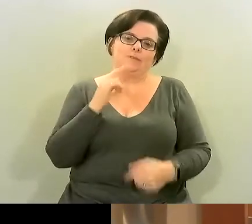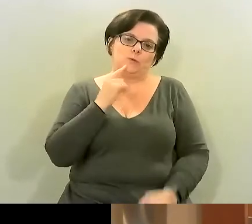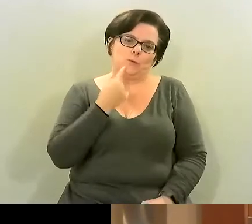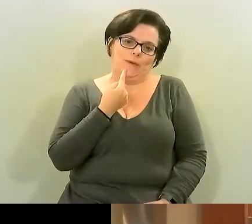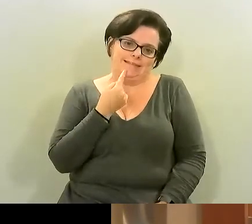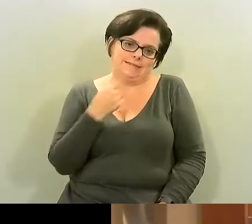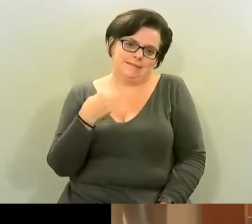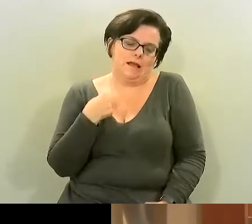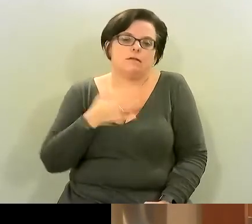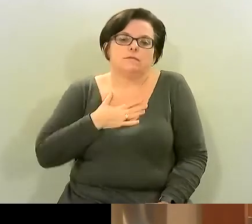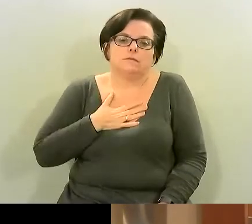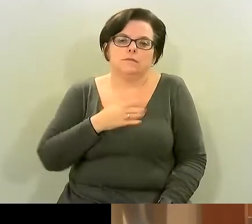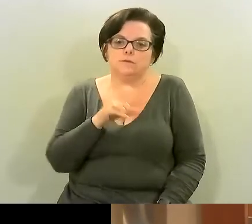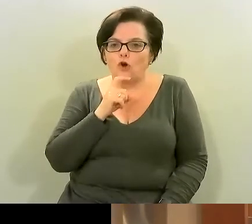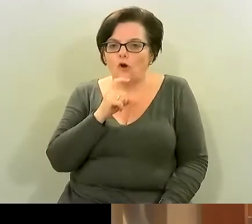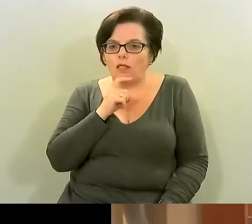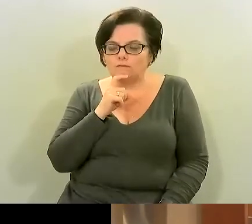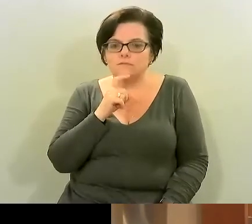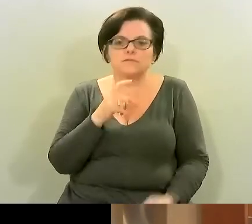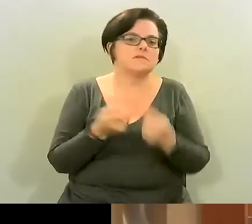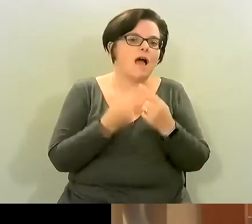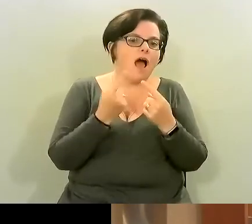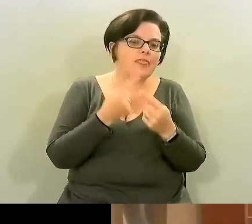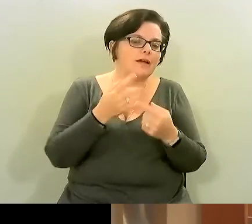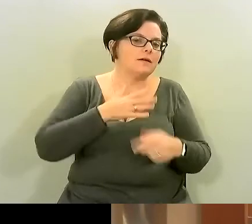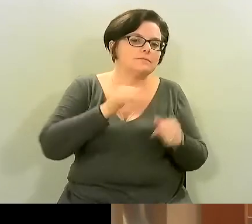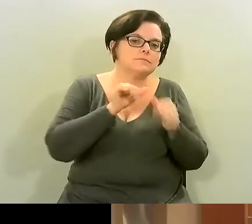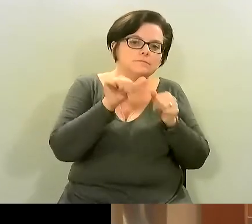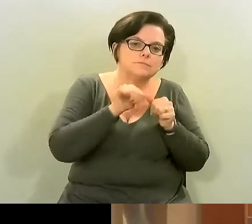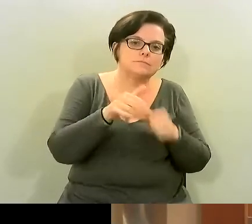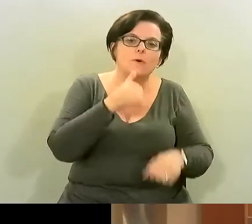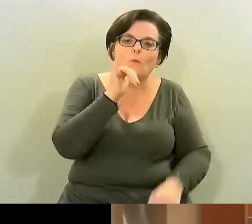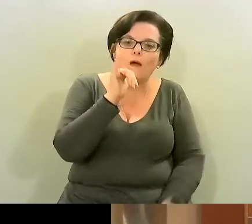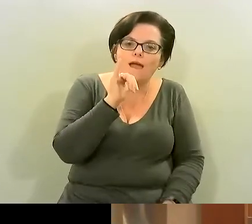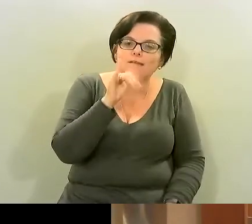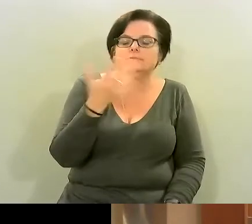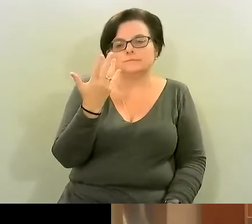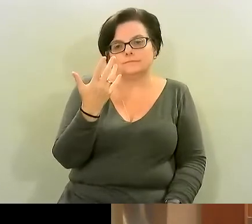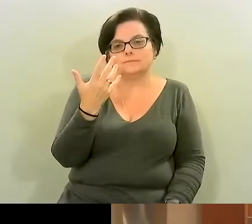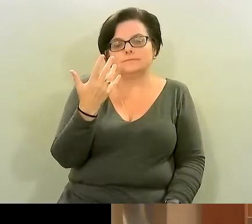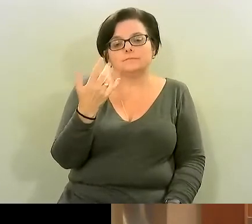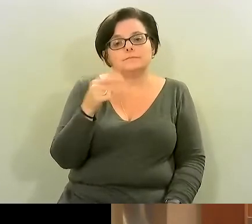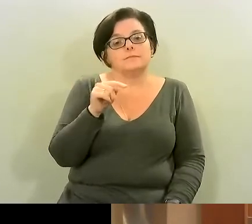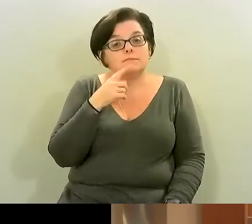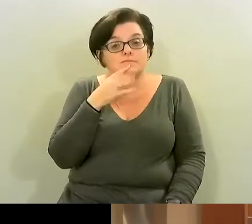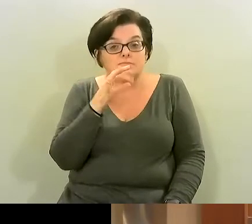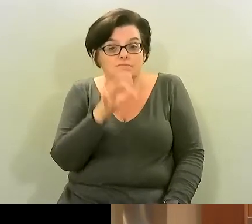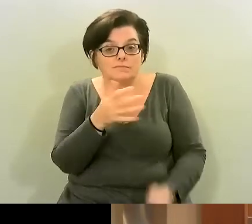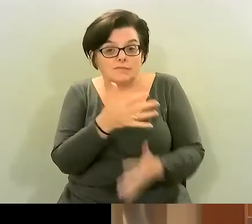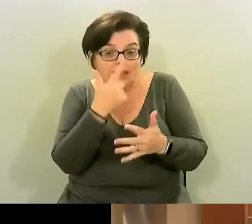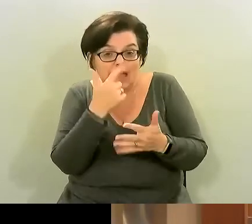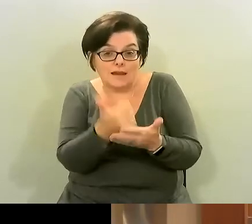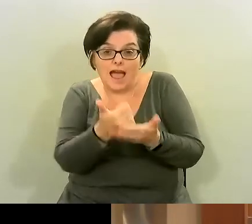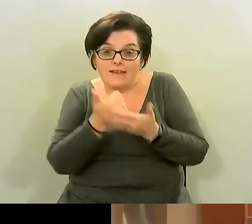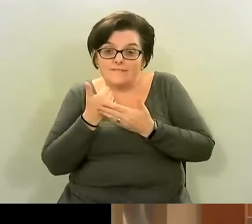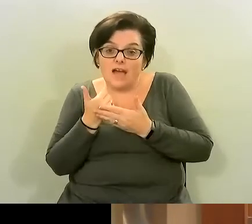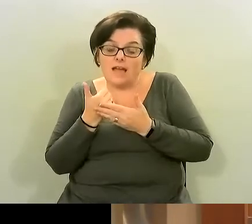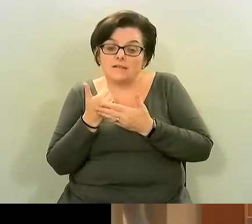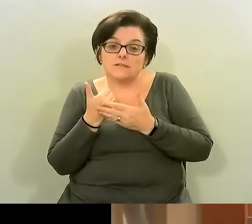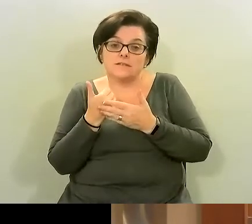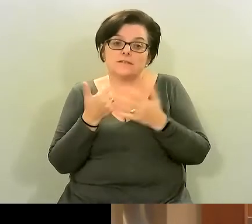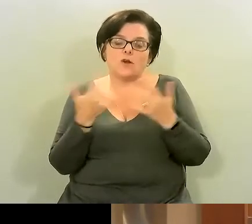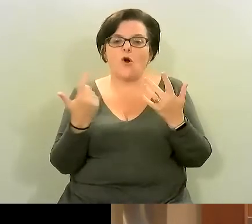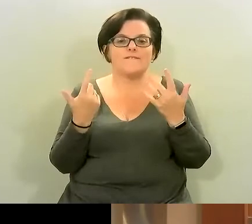chocolate other people will like their glass of wine with any advice for for those kind of